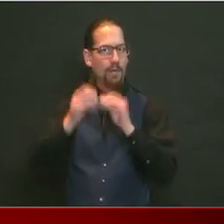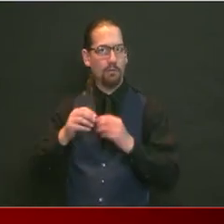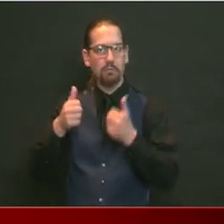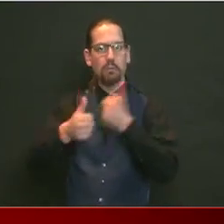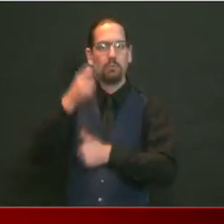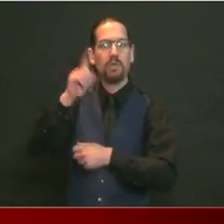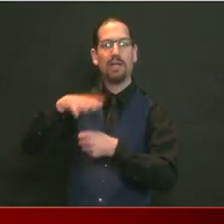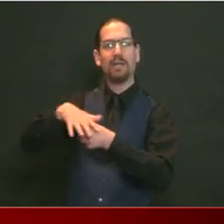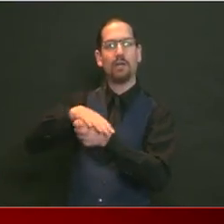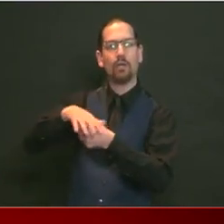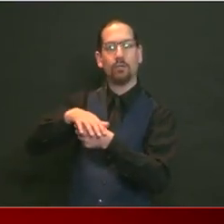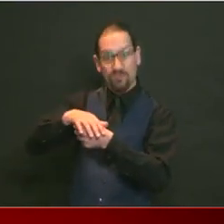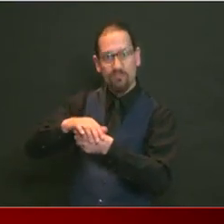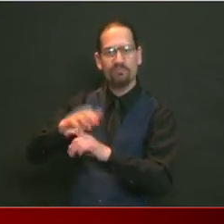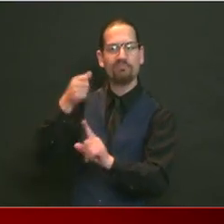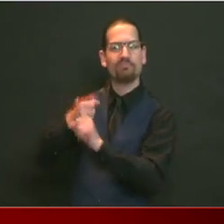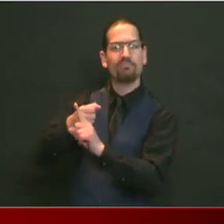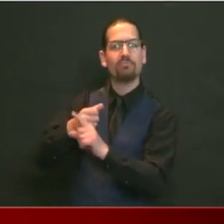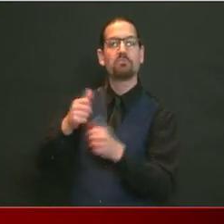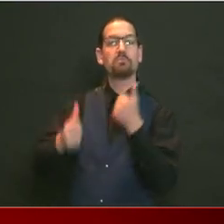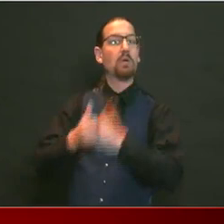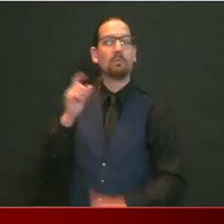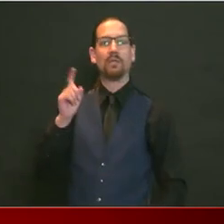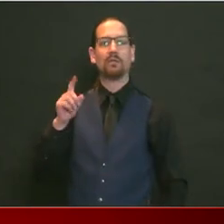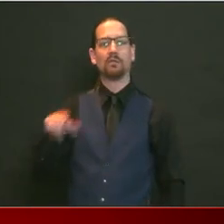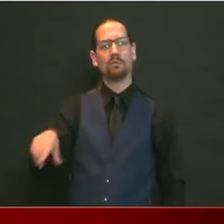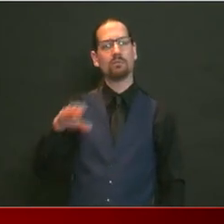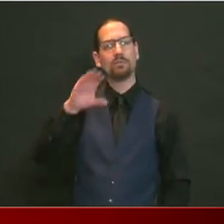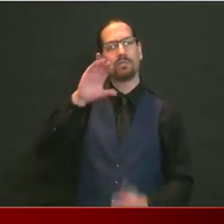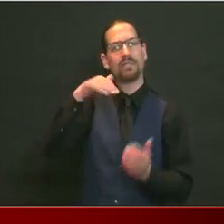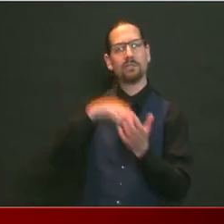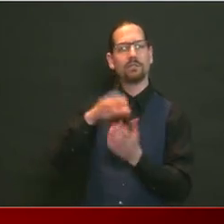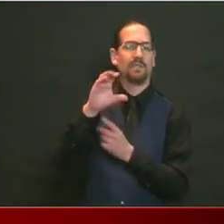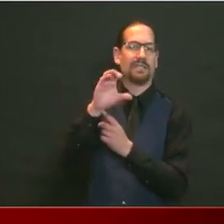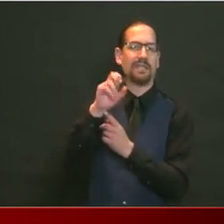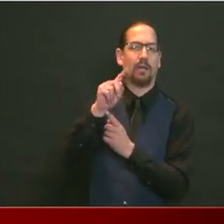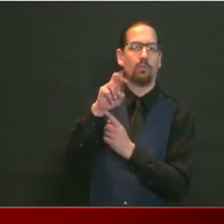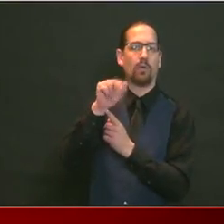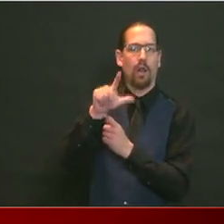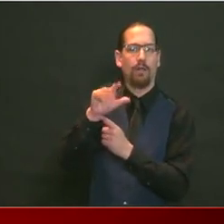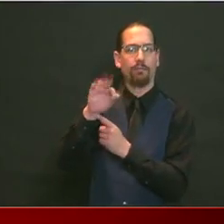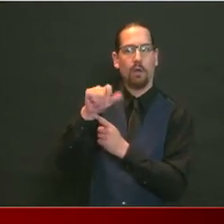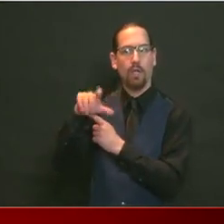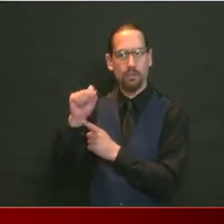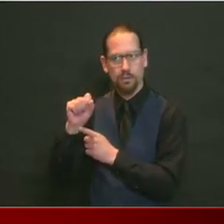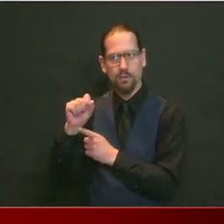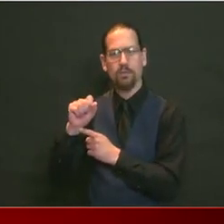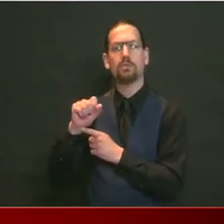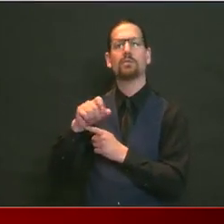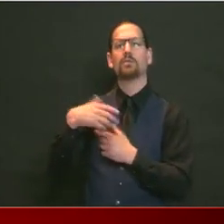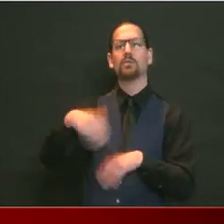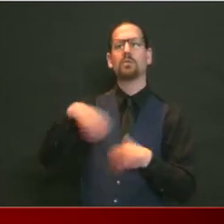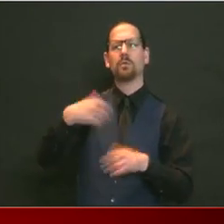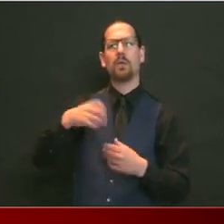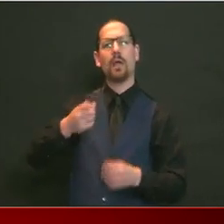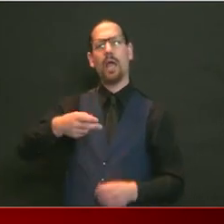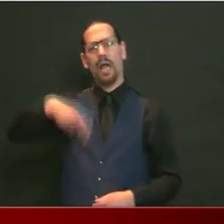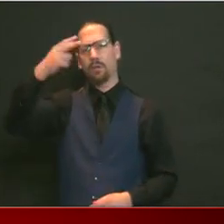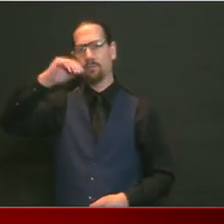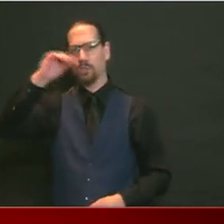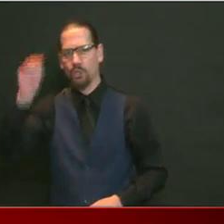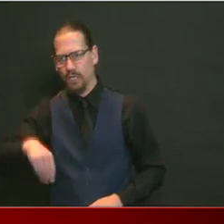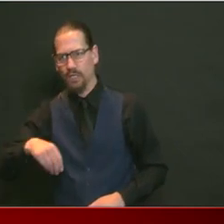impacted. Central Falls has a 26 percent positivity, Providence 22 percent